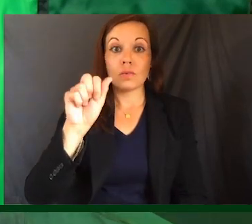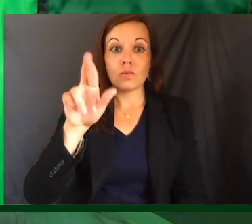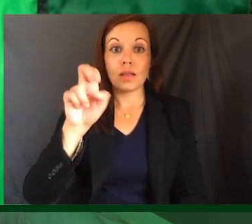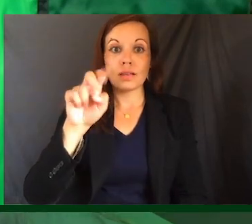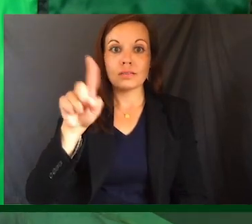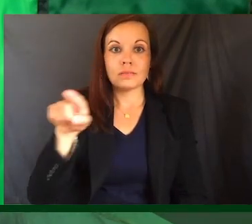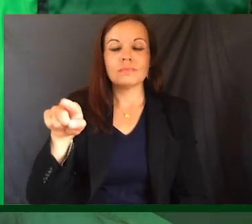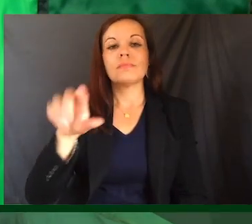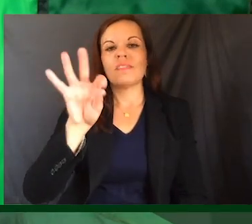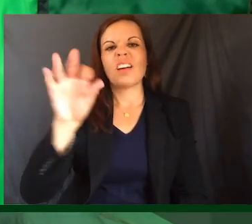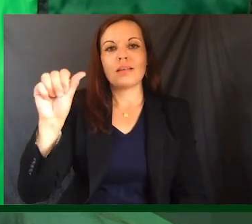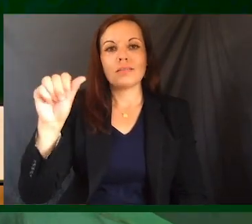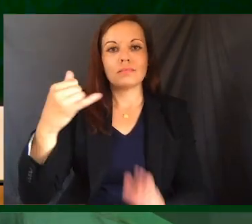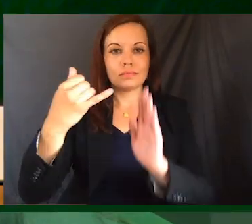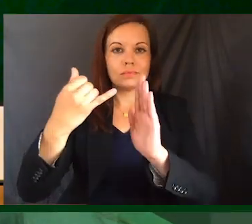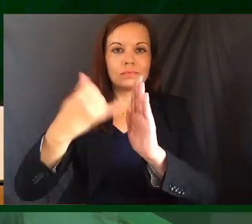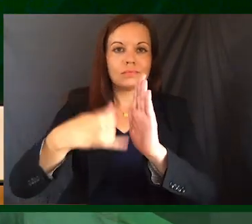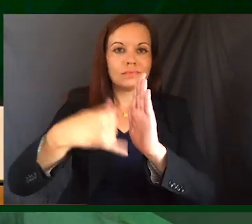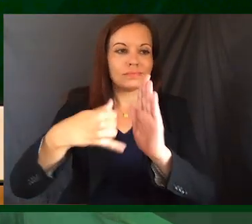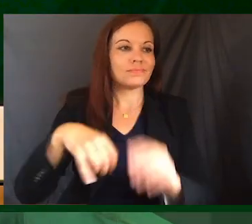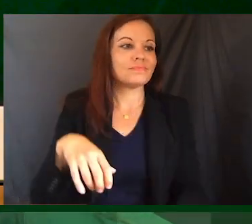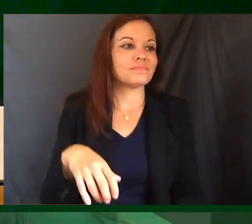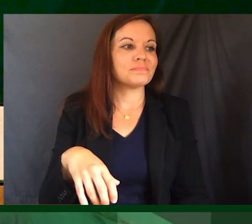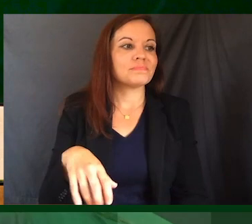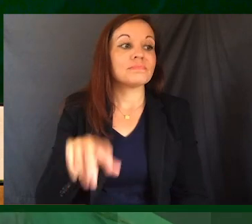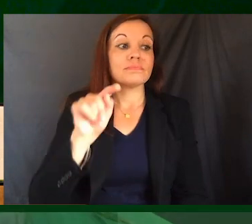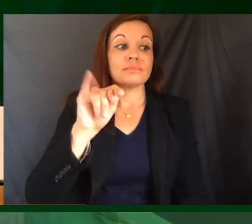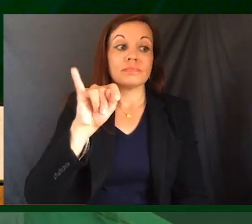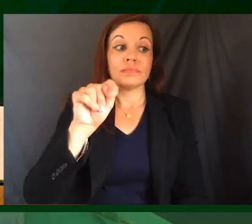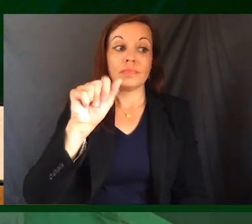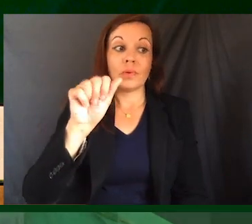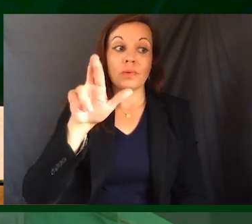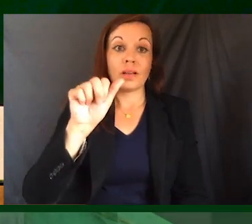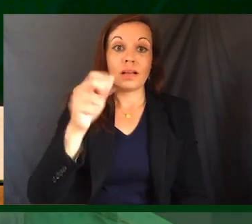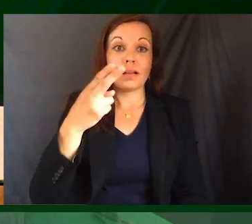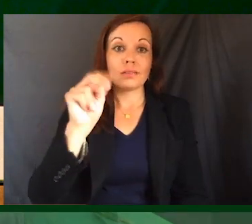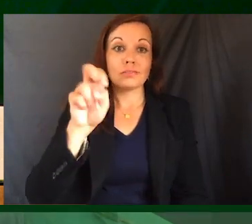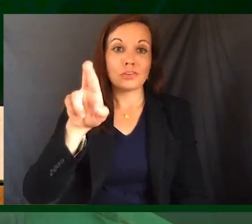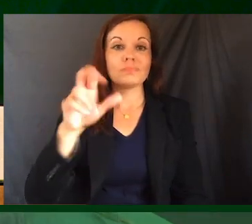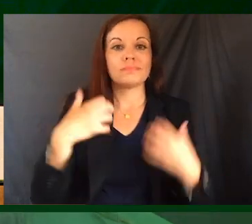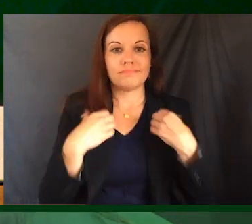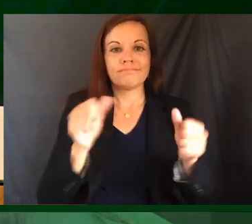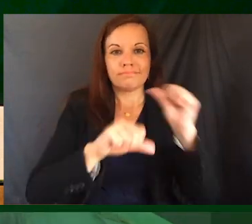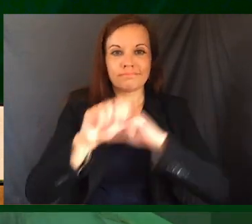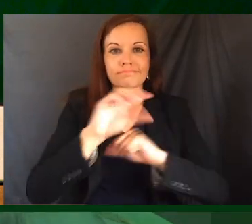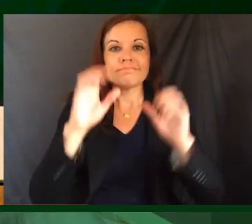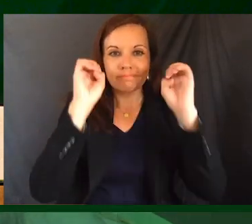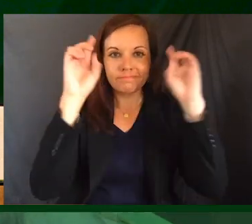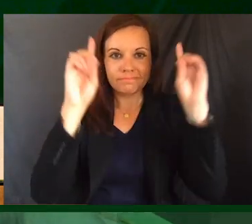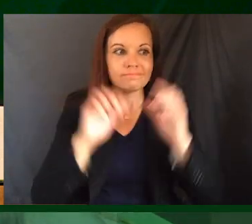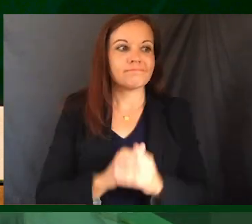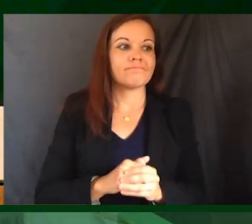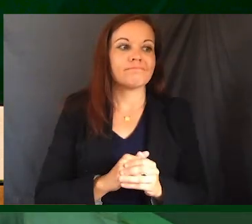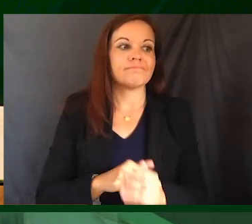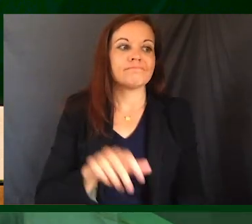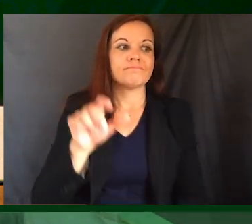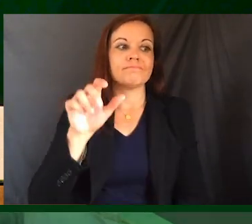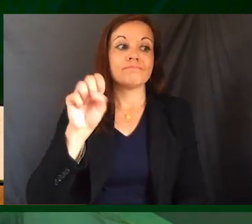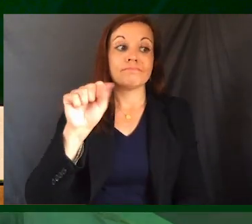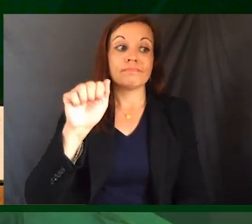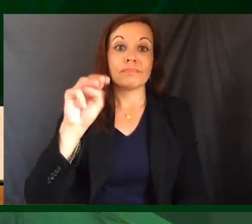Fine Arts. Tierra Hunter.idge Health Sciences and Education. 2